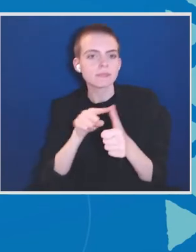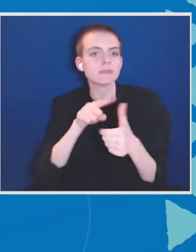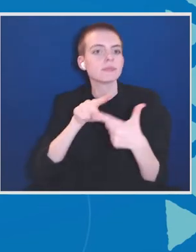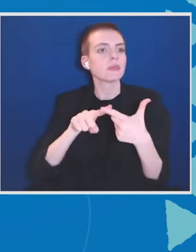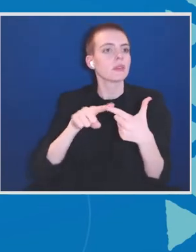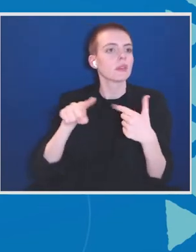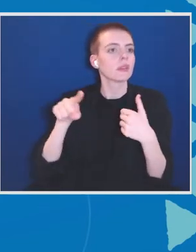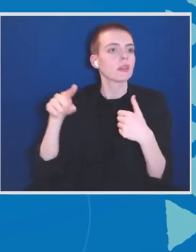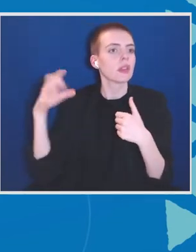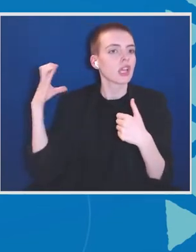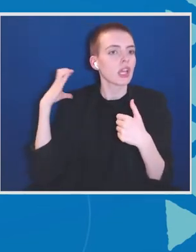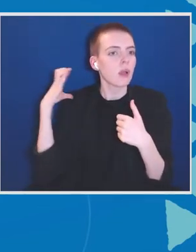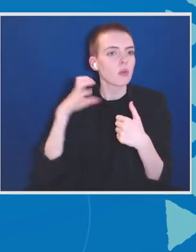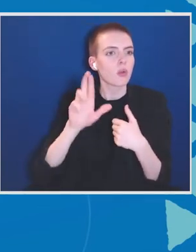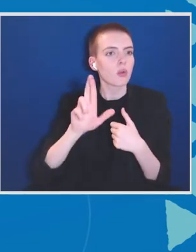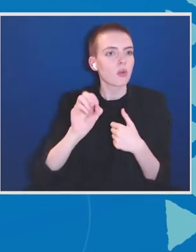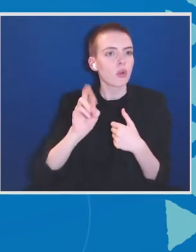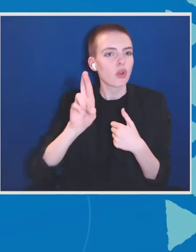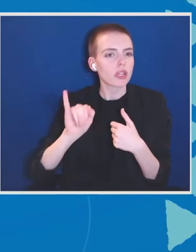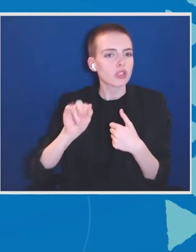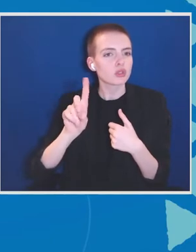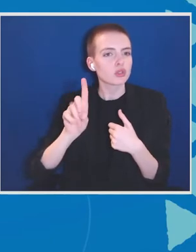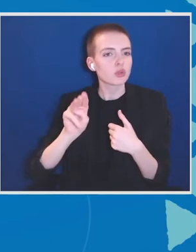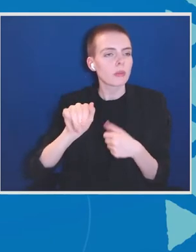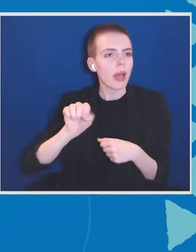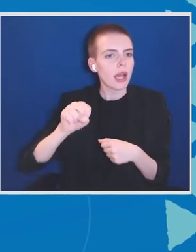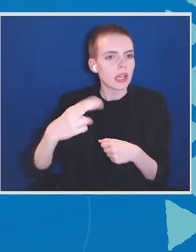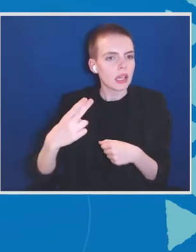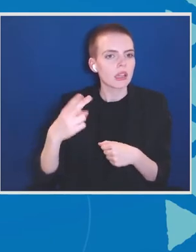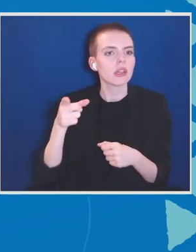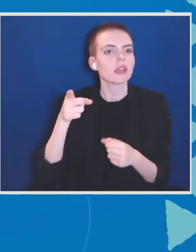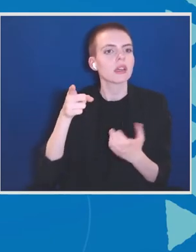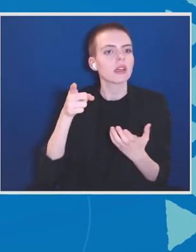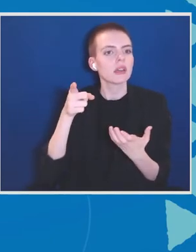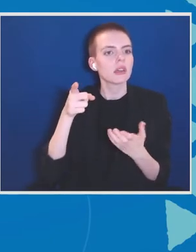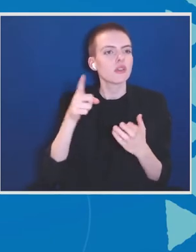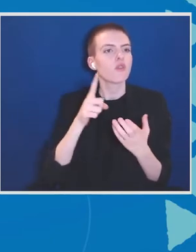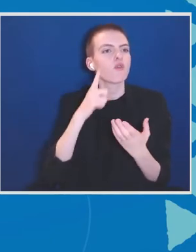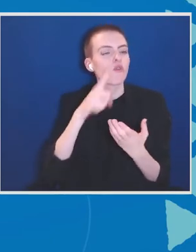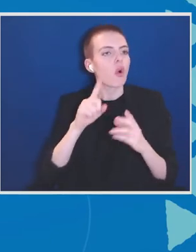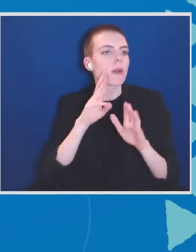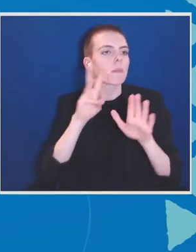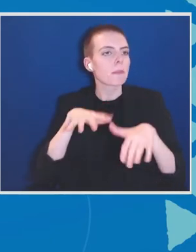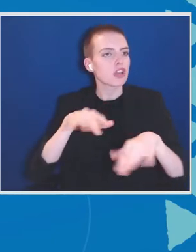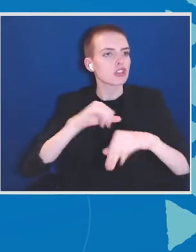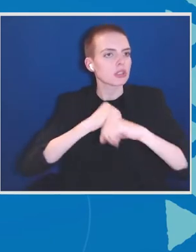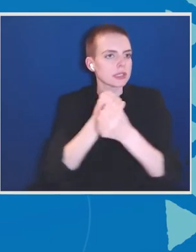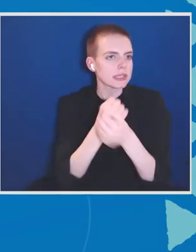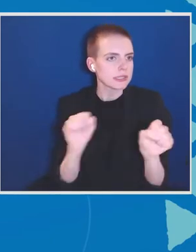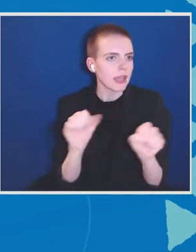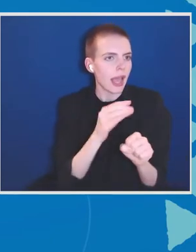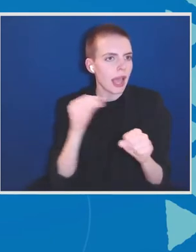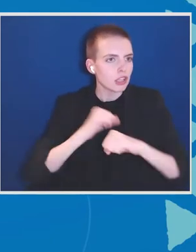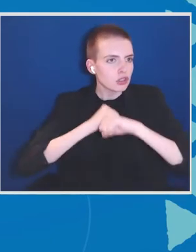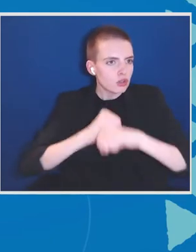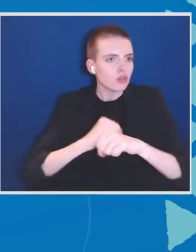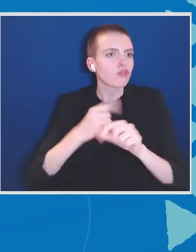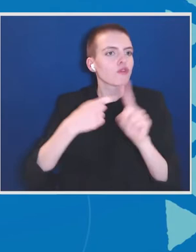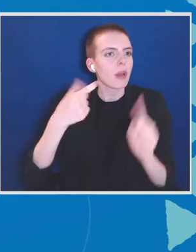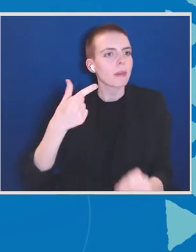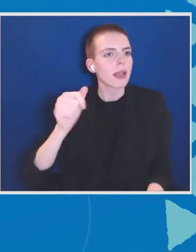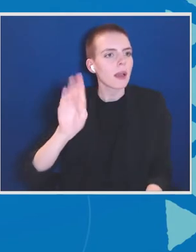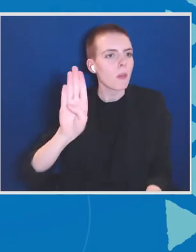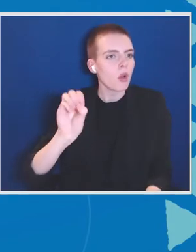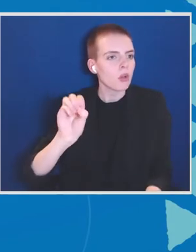Dumas, Strategy, Force Planning and Decision-Making Militime Safety and Security Expert of Gabon, then